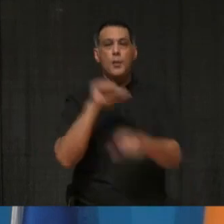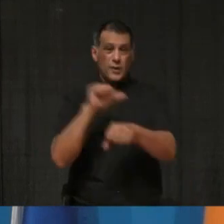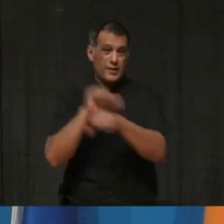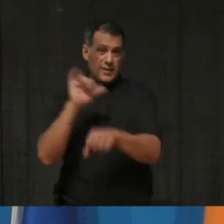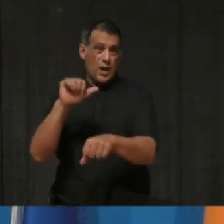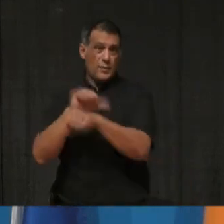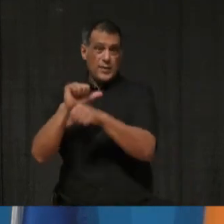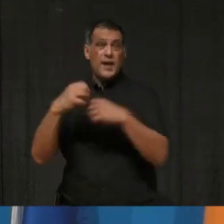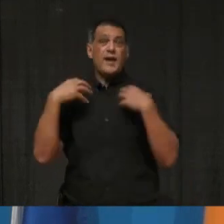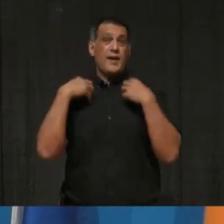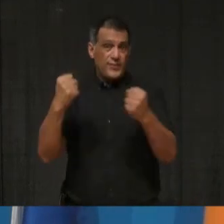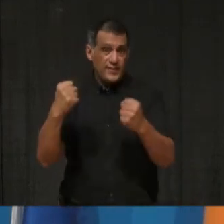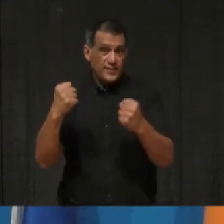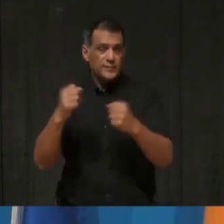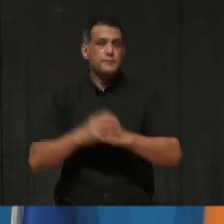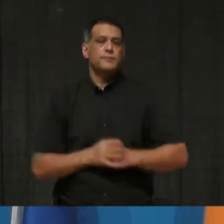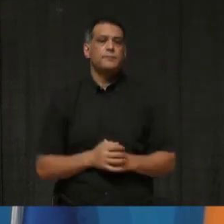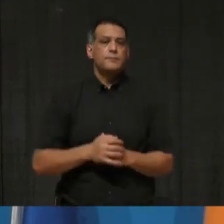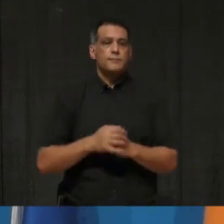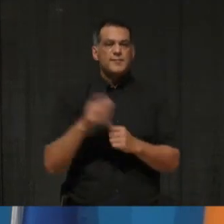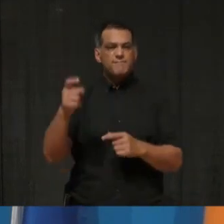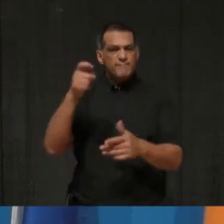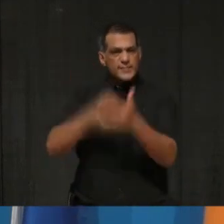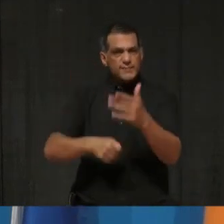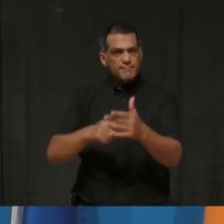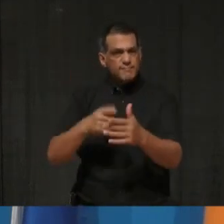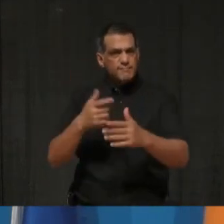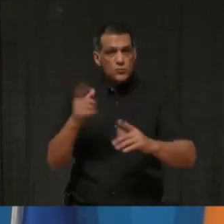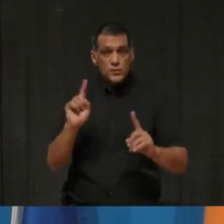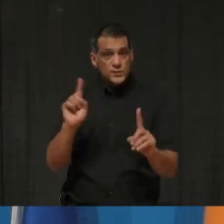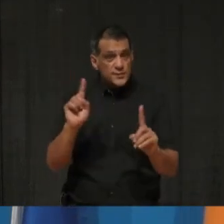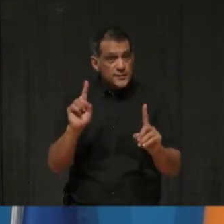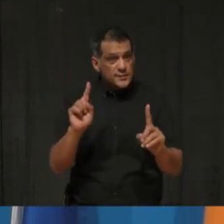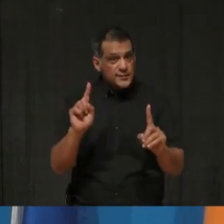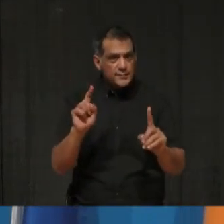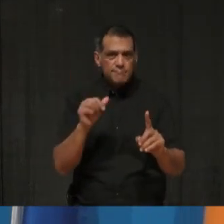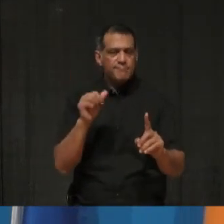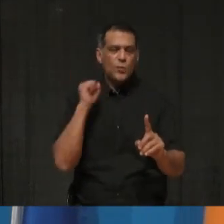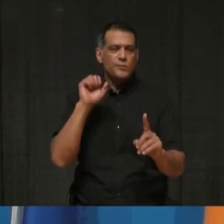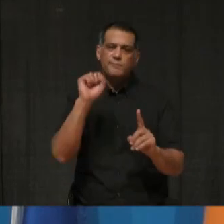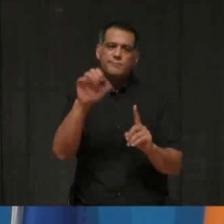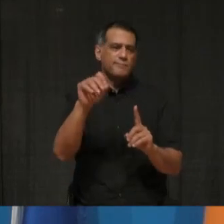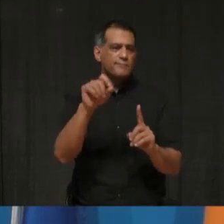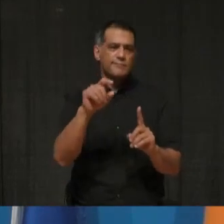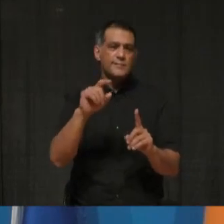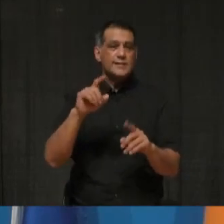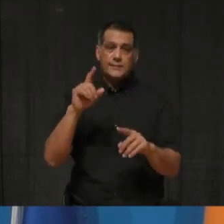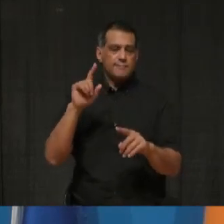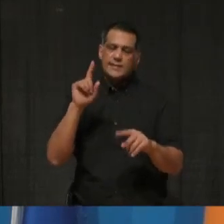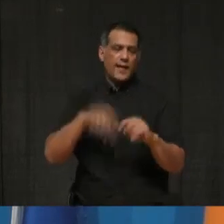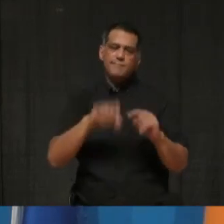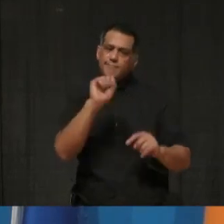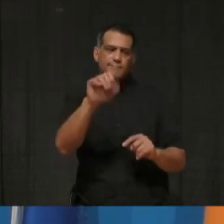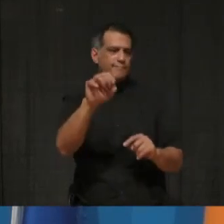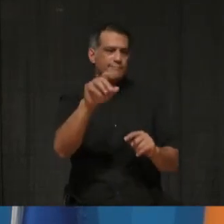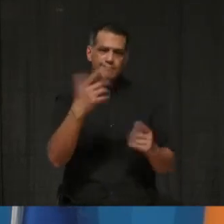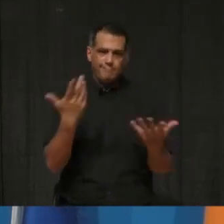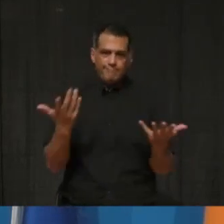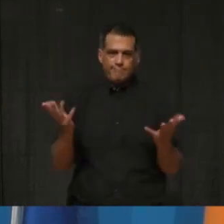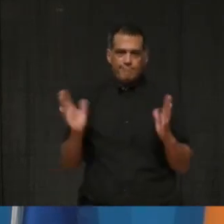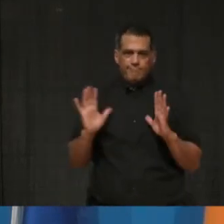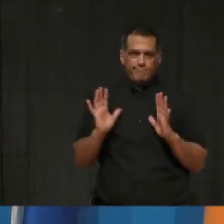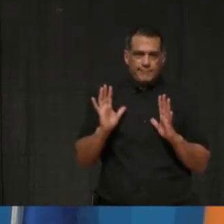specific details as to where they were issued or, uh, whether or not they were at a big box store. Um, but quite active, uh,